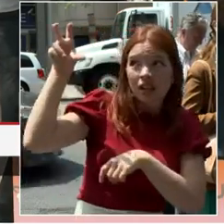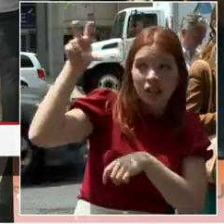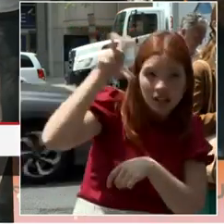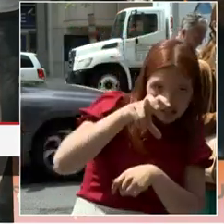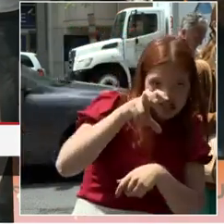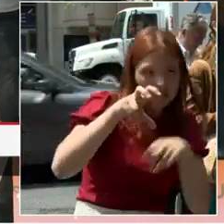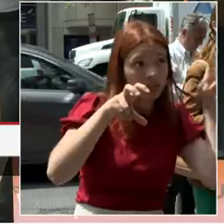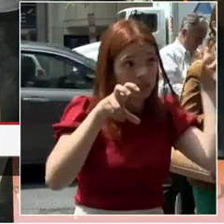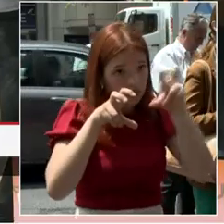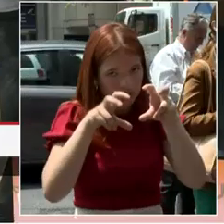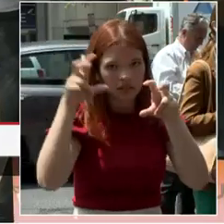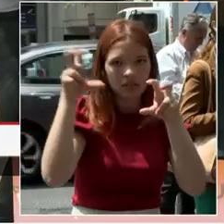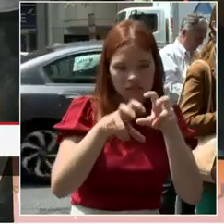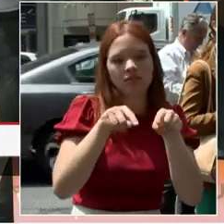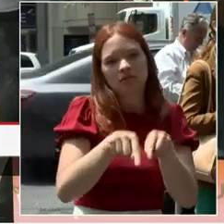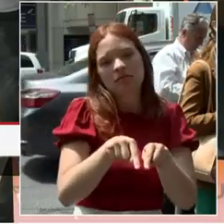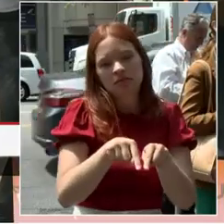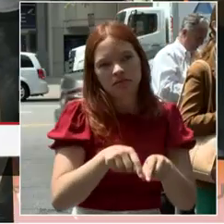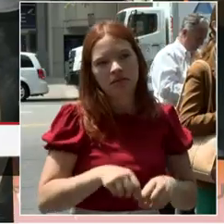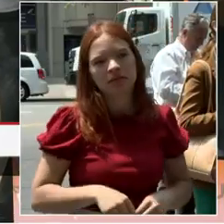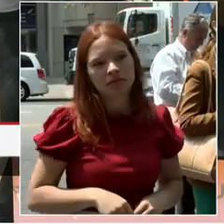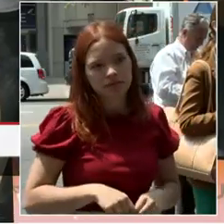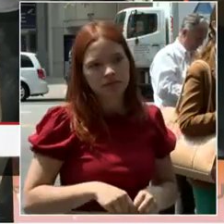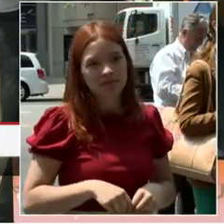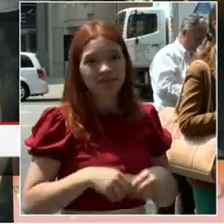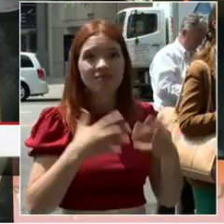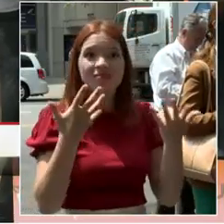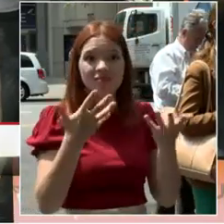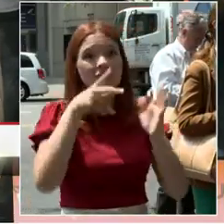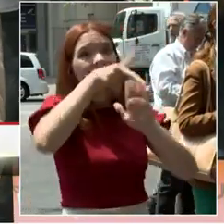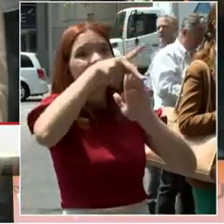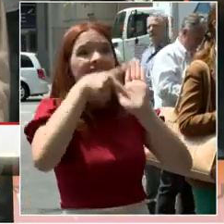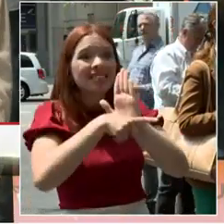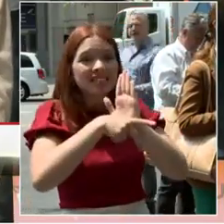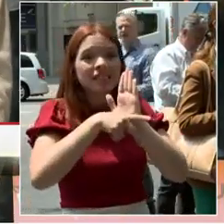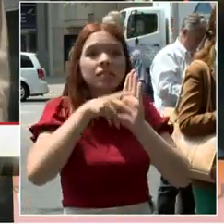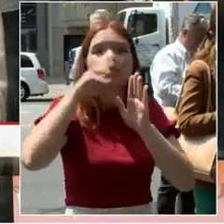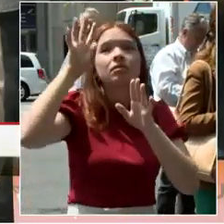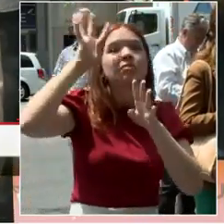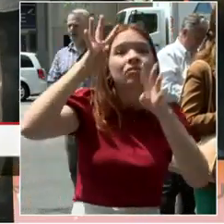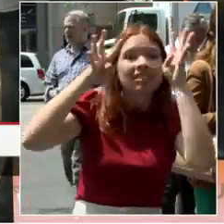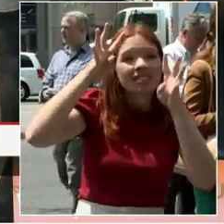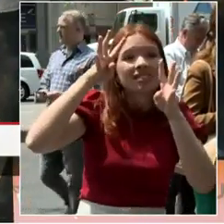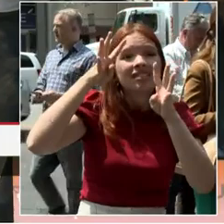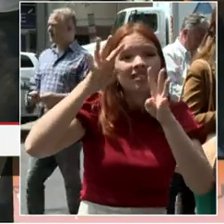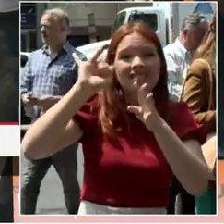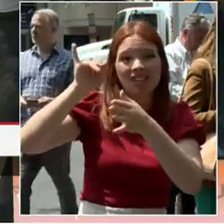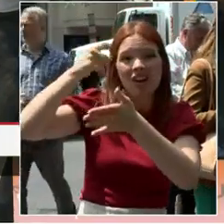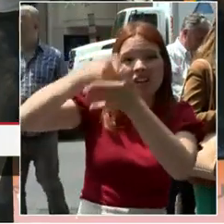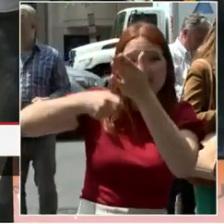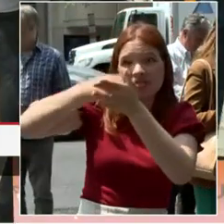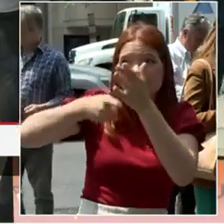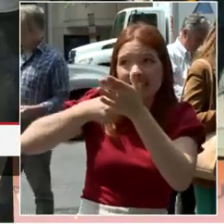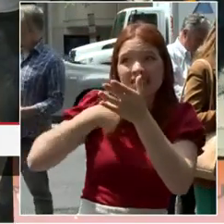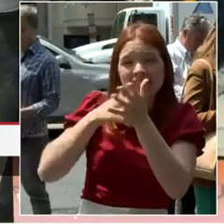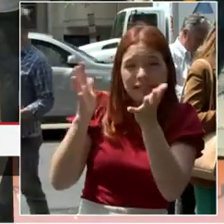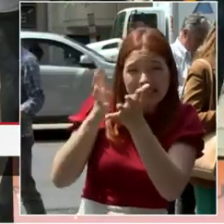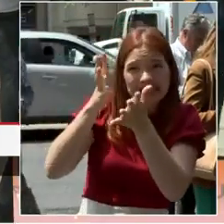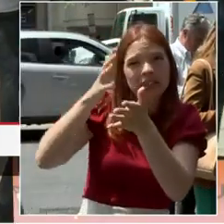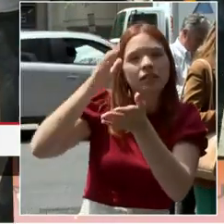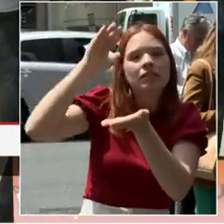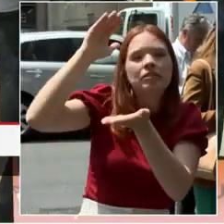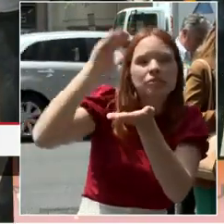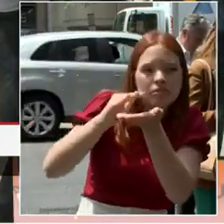that lessens the cost of construction, that shortens the time for permitting. And some people